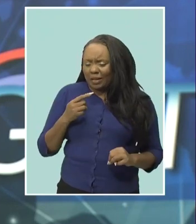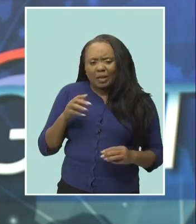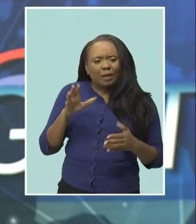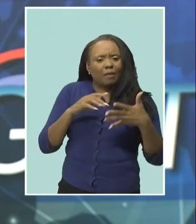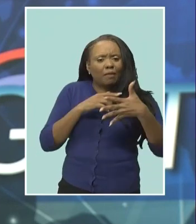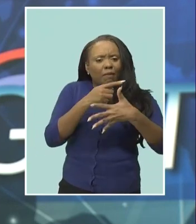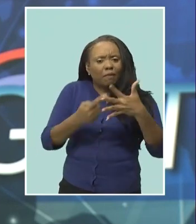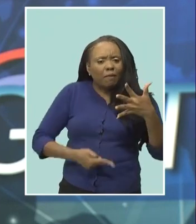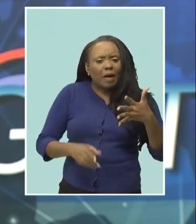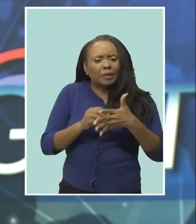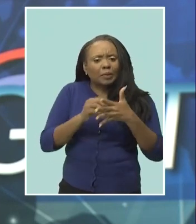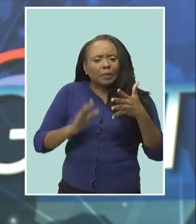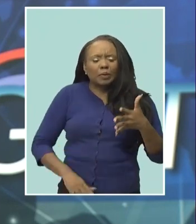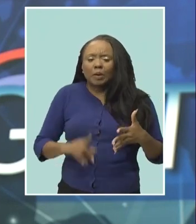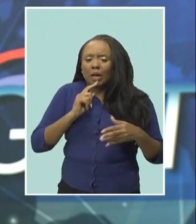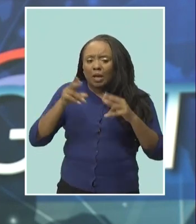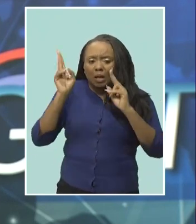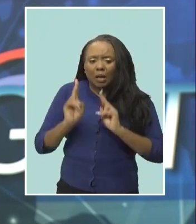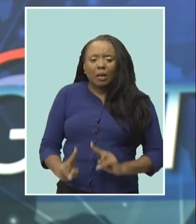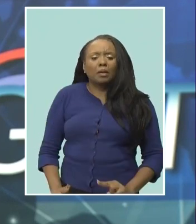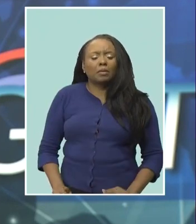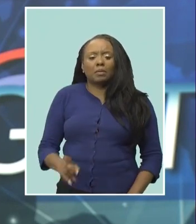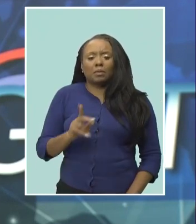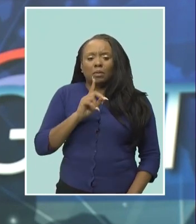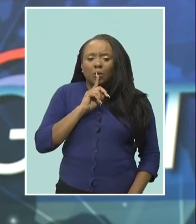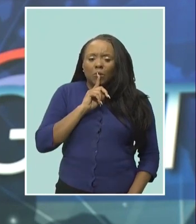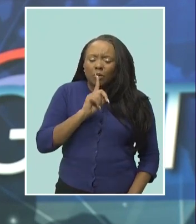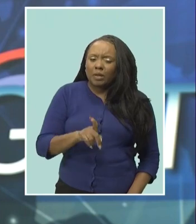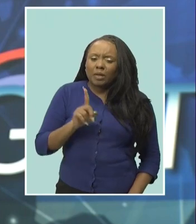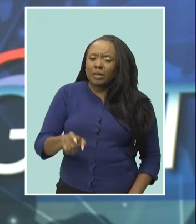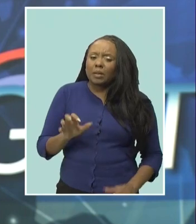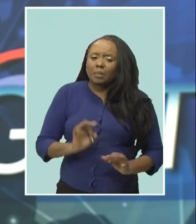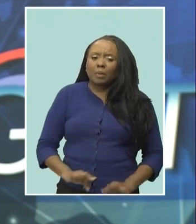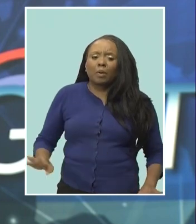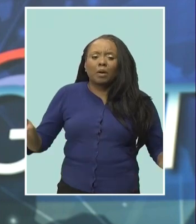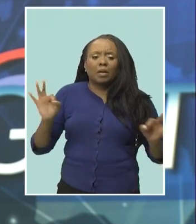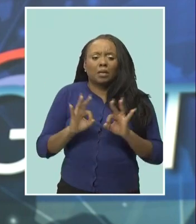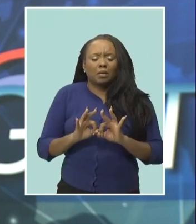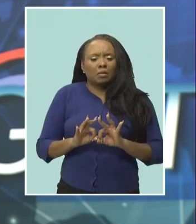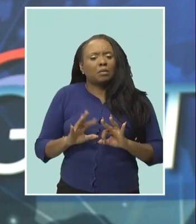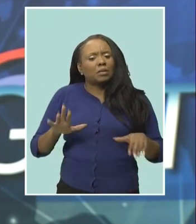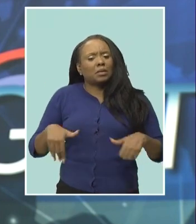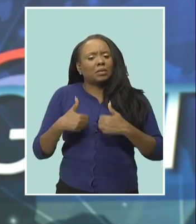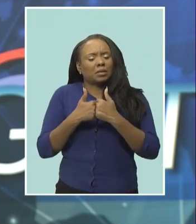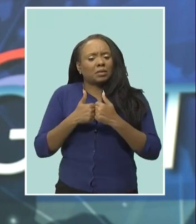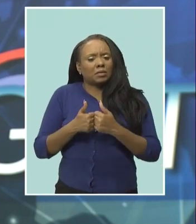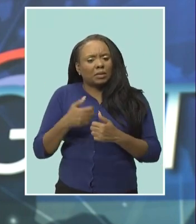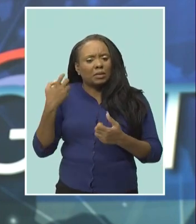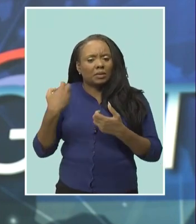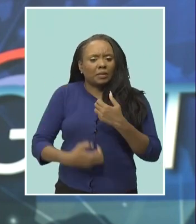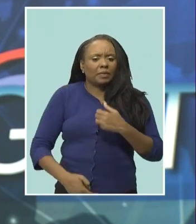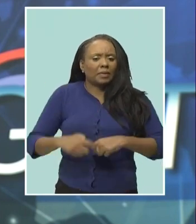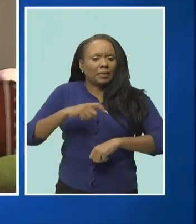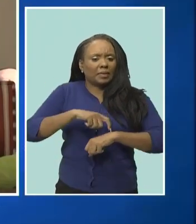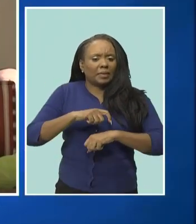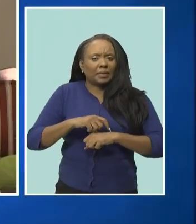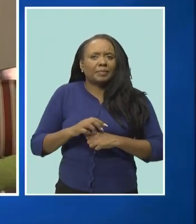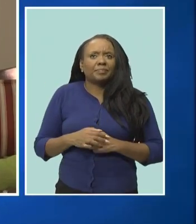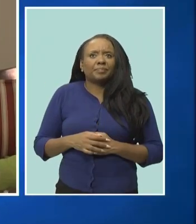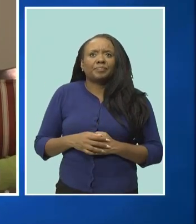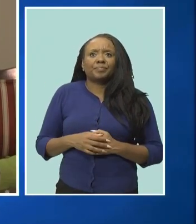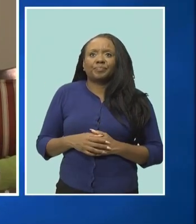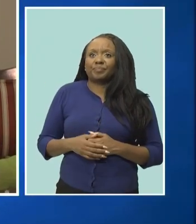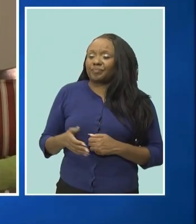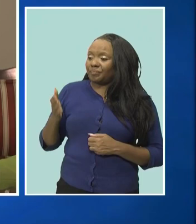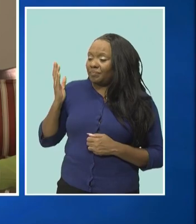students must be saluted noting this is what is required to take any country through challenging times you